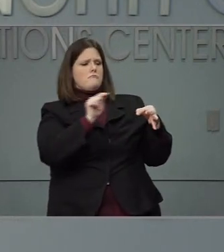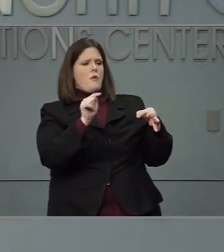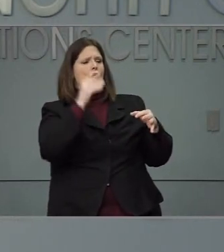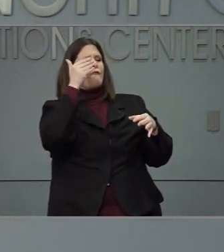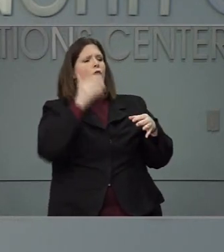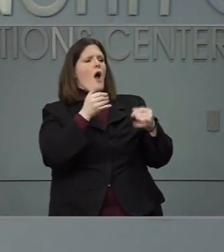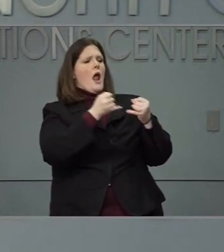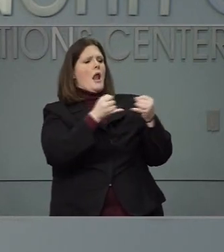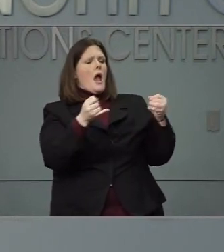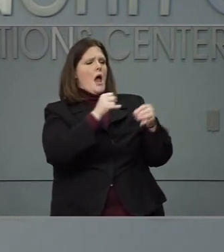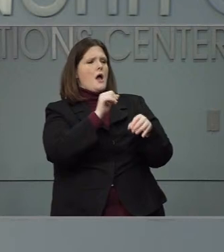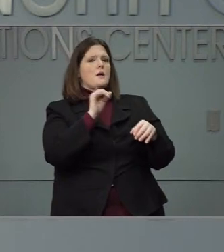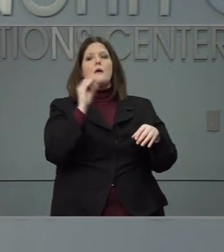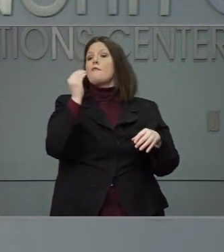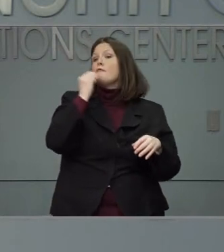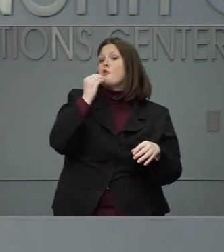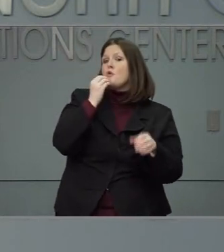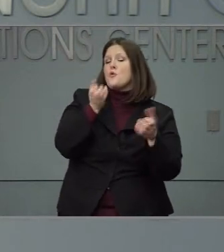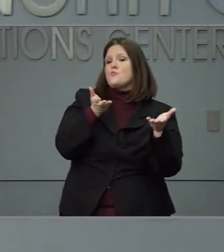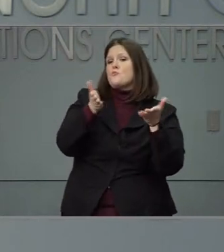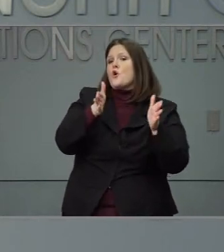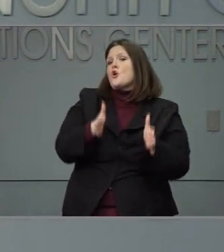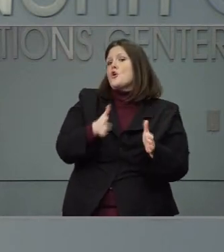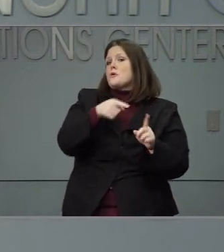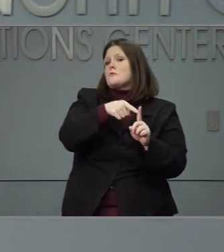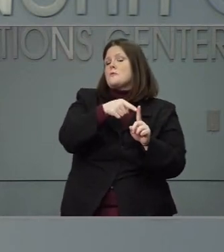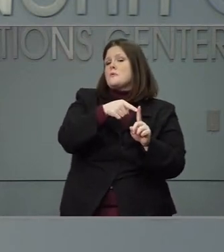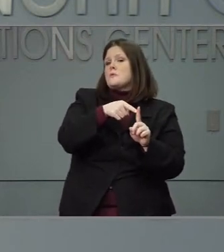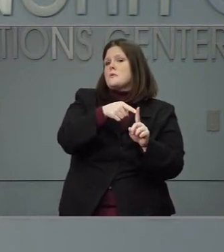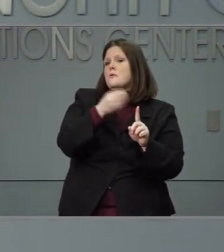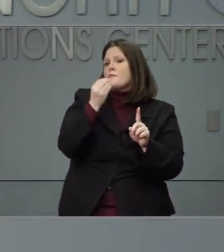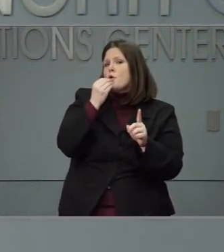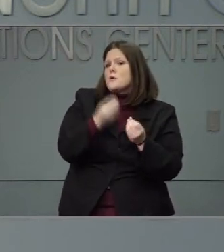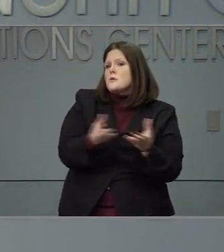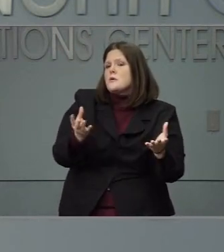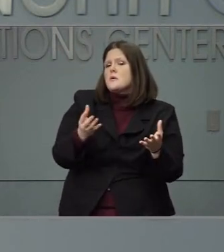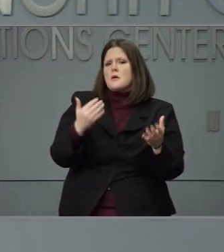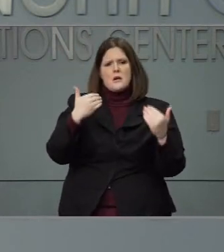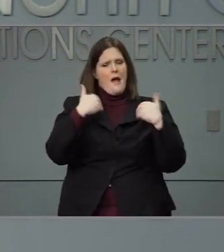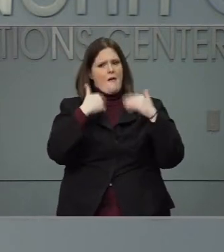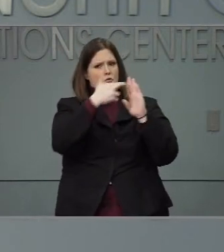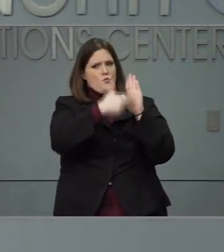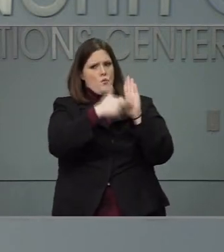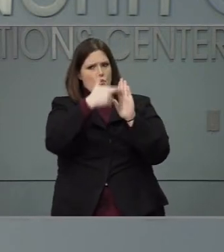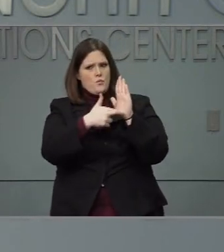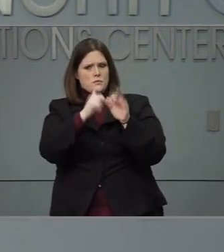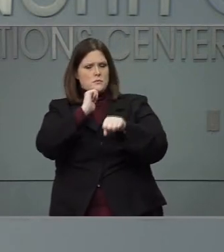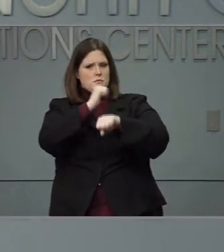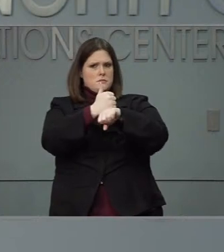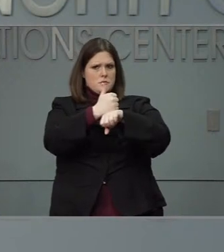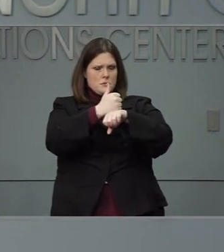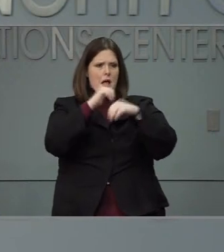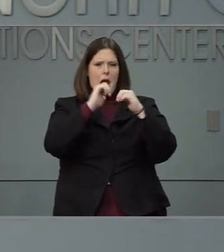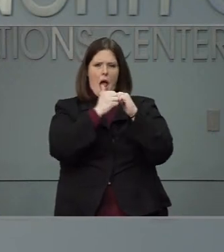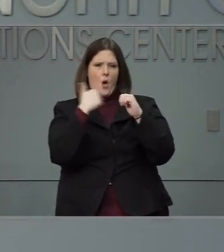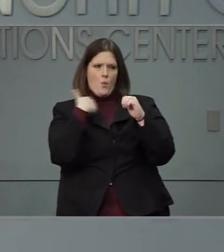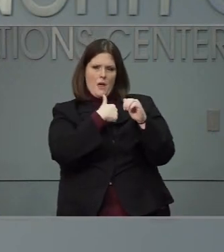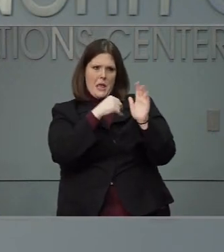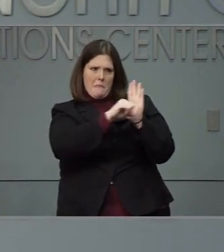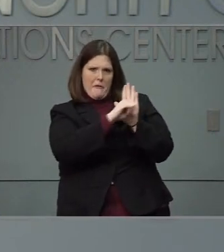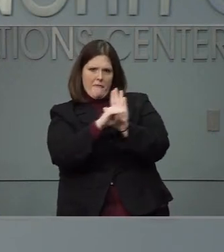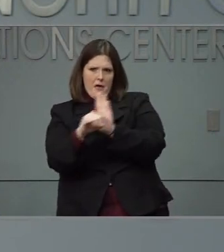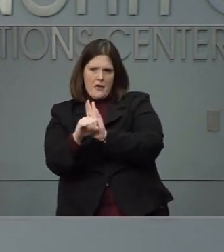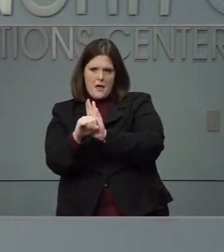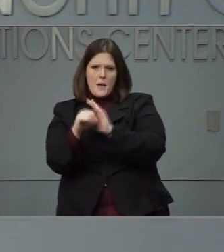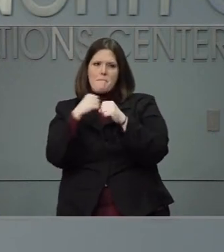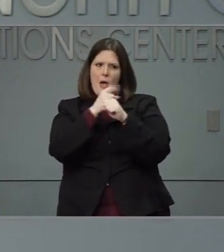for example, as a food worker, which is one of the categories? And are there safeguards by the state to ensure that, you know, there's